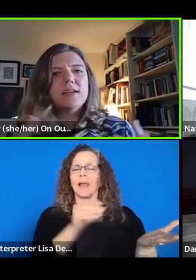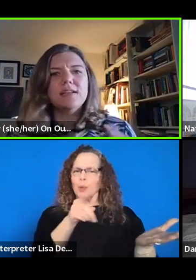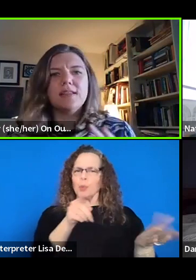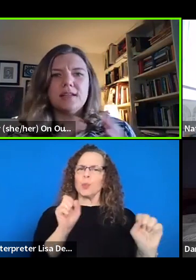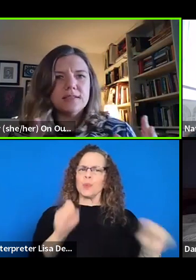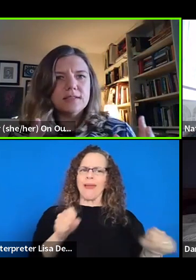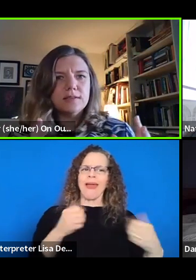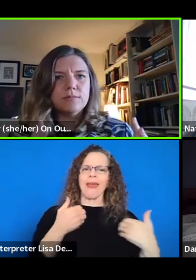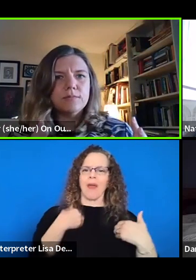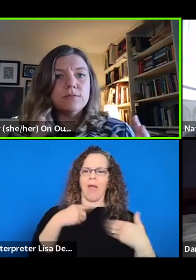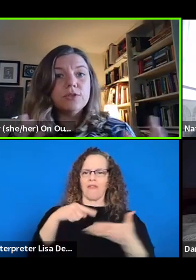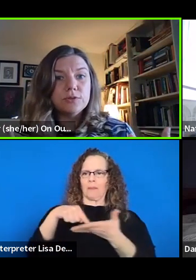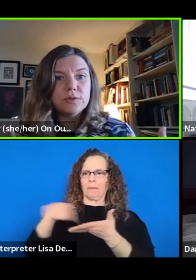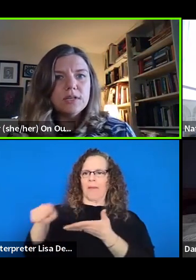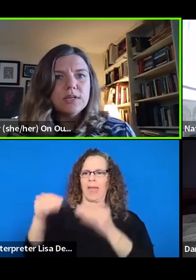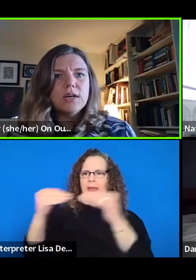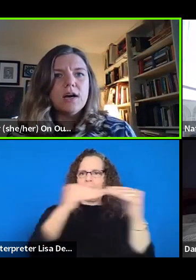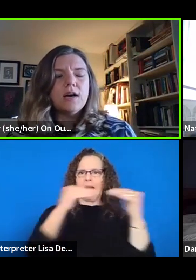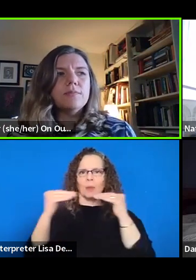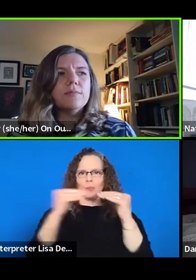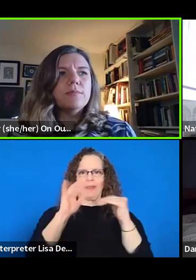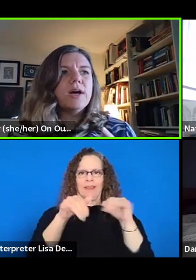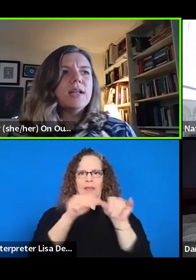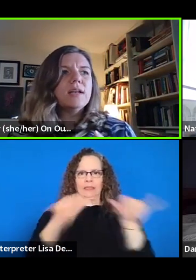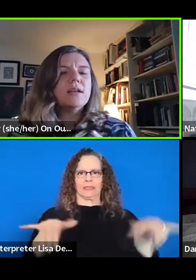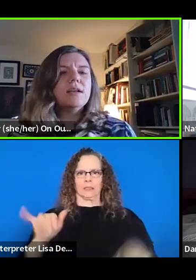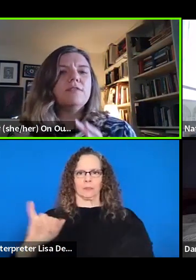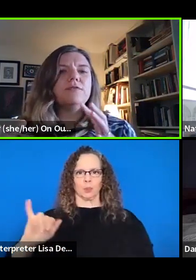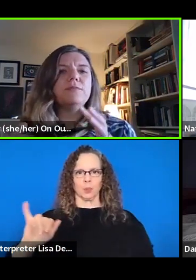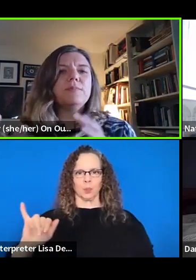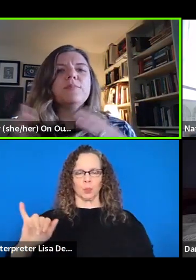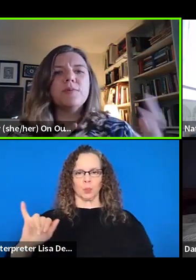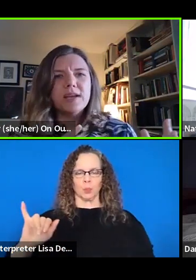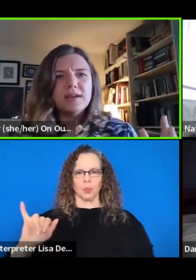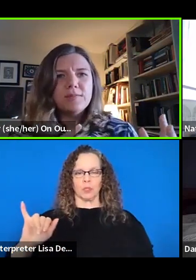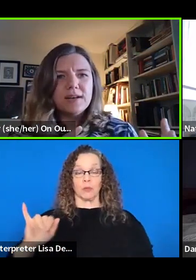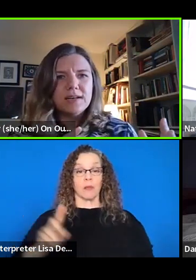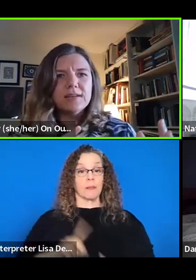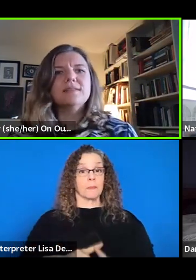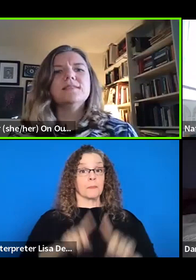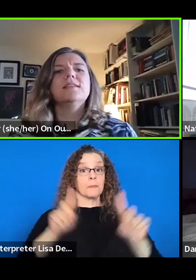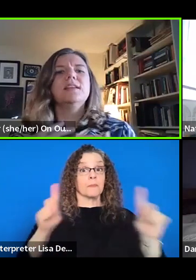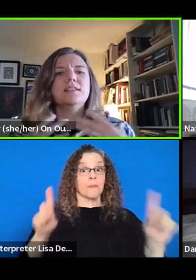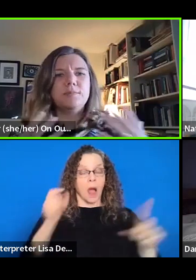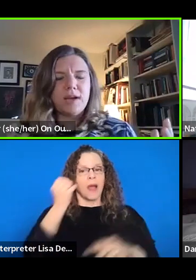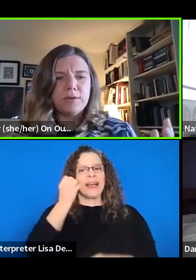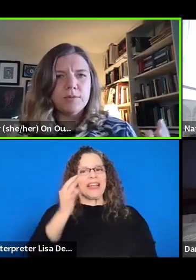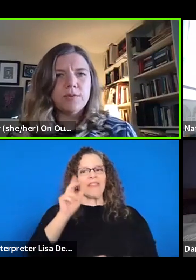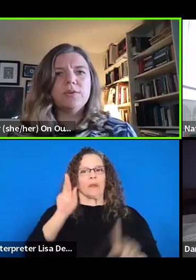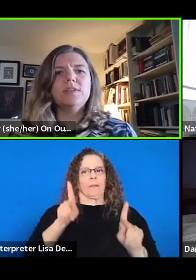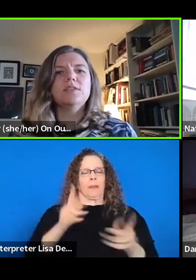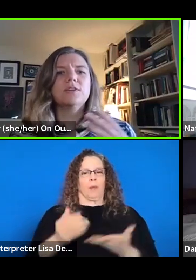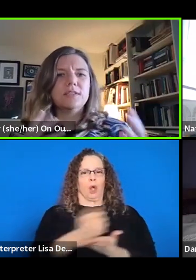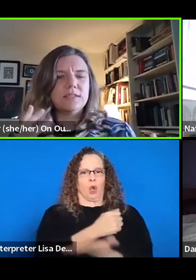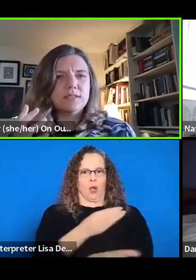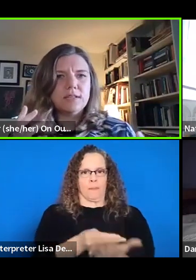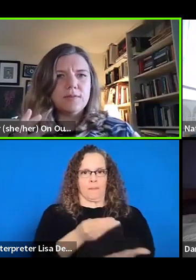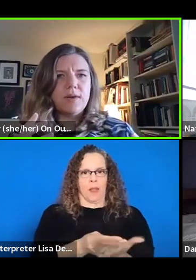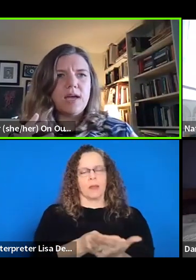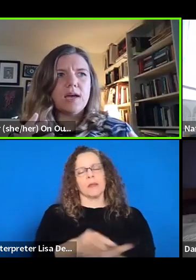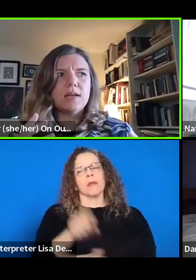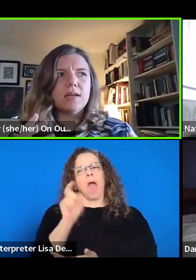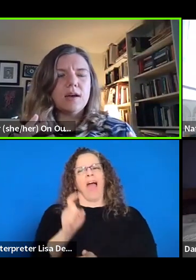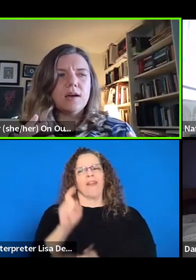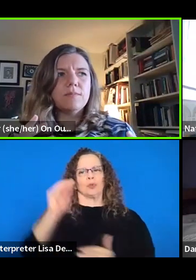pay equity in that system too. Um, but if people are making money, it needs to be equitable. You need to look at the